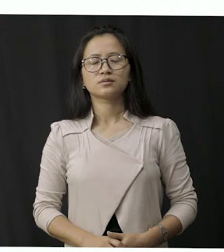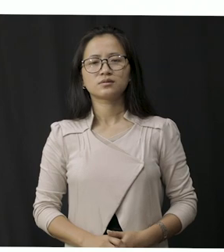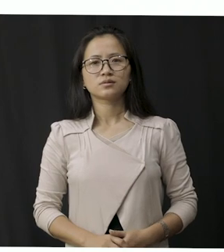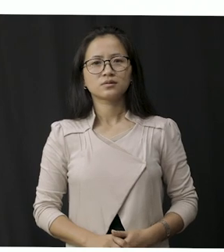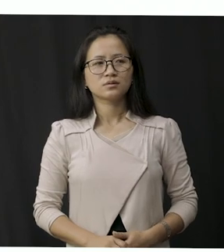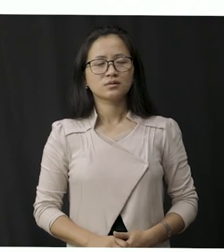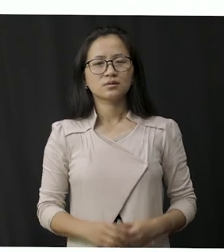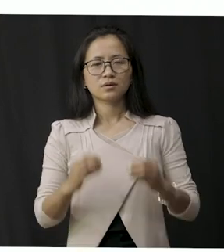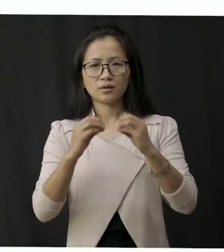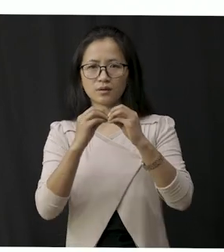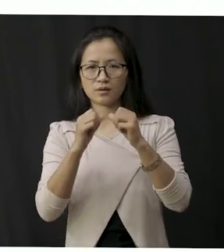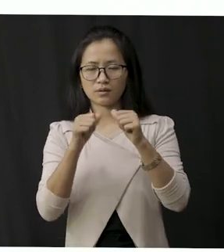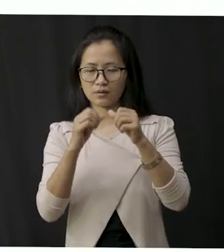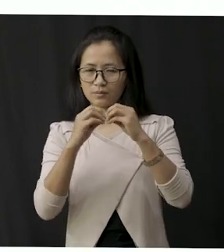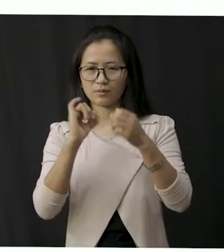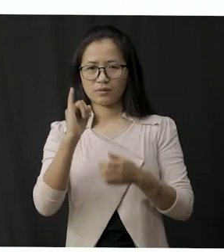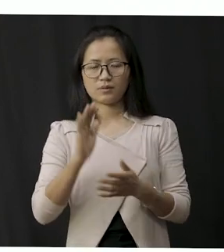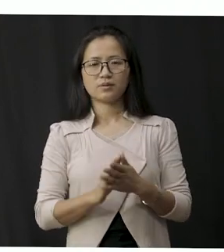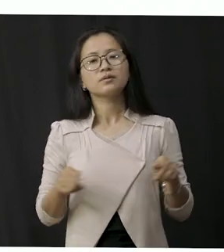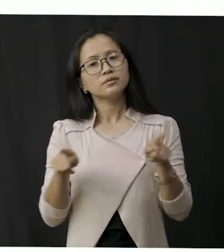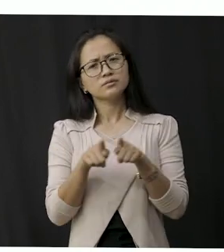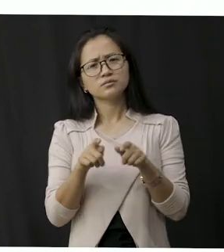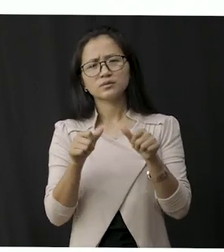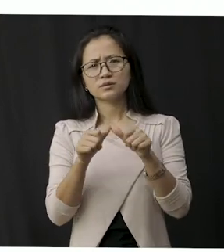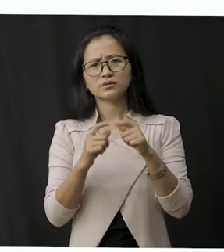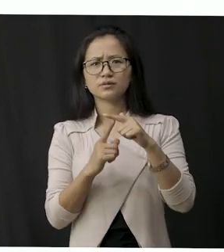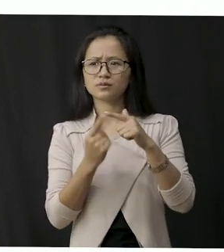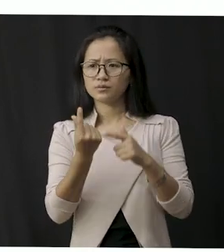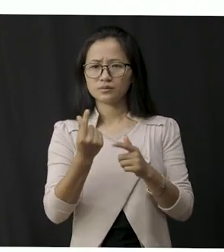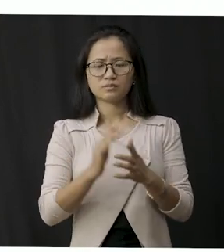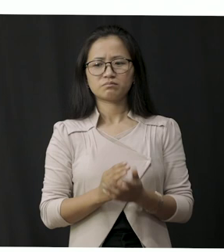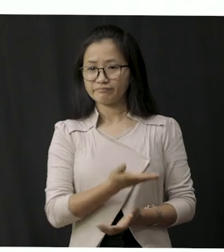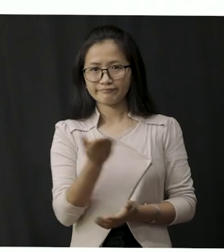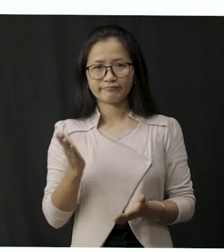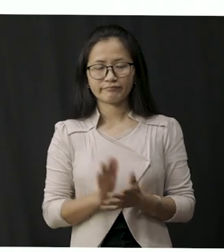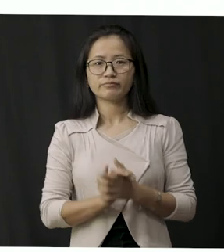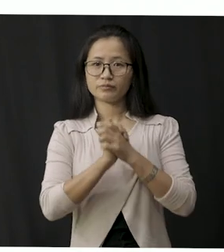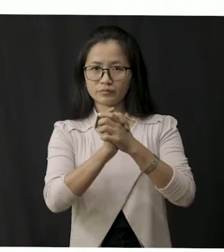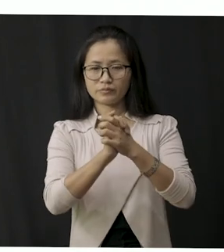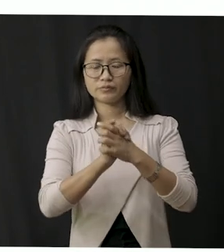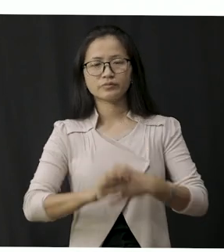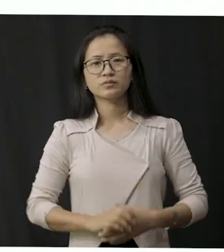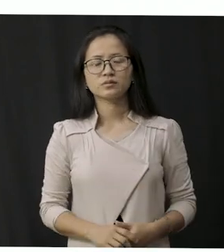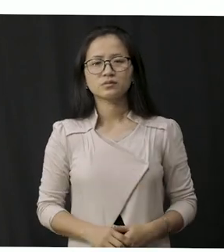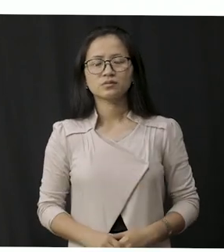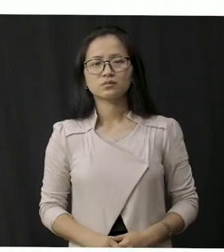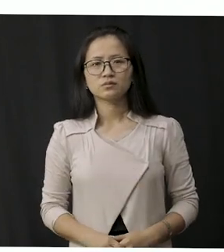Abby and Atu okay so they are your friends so students